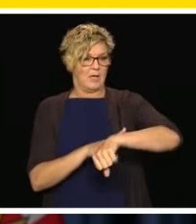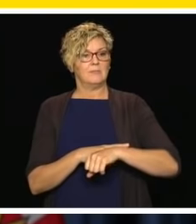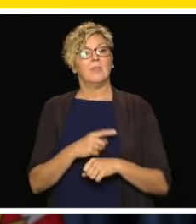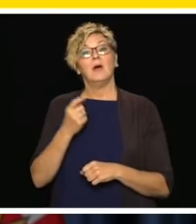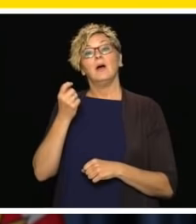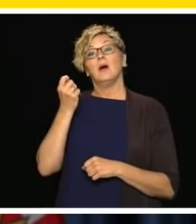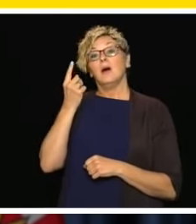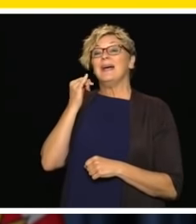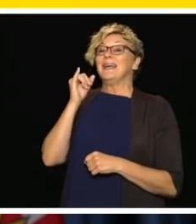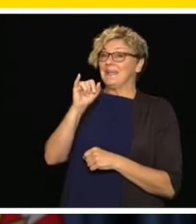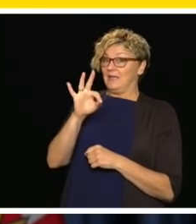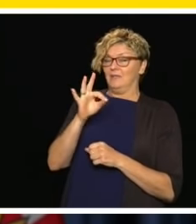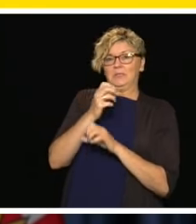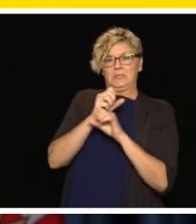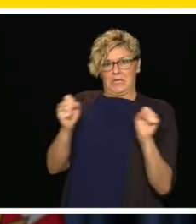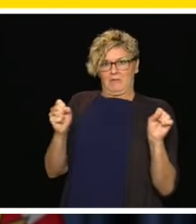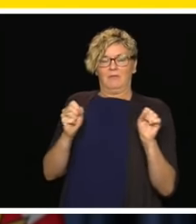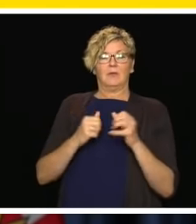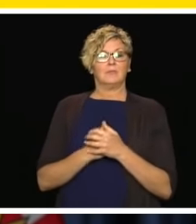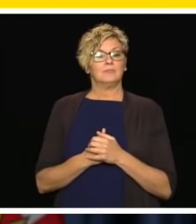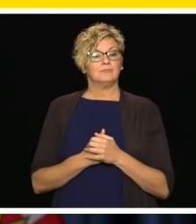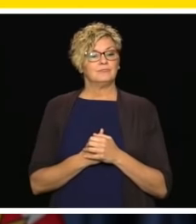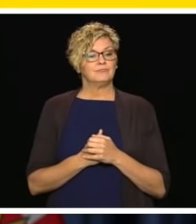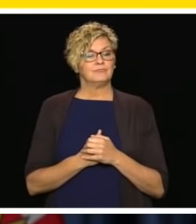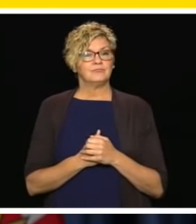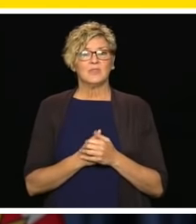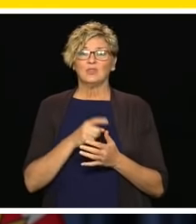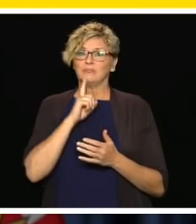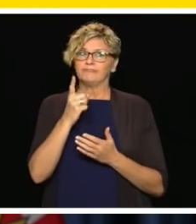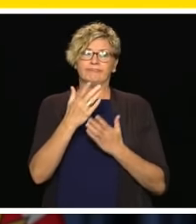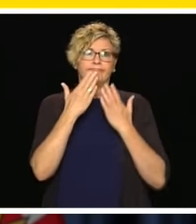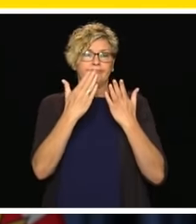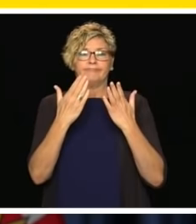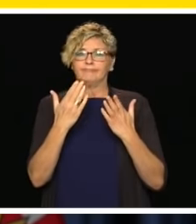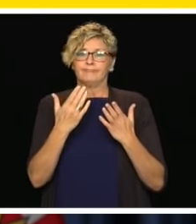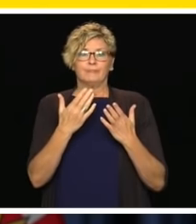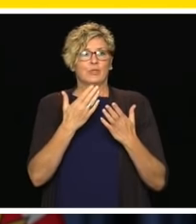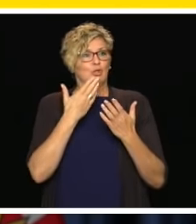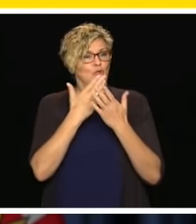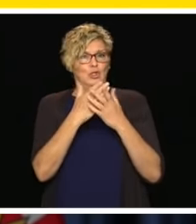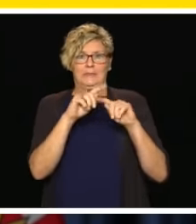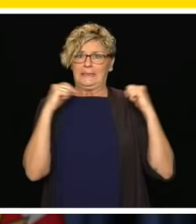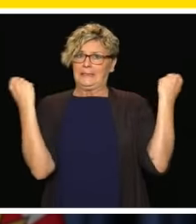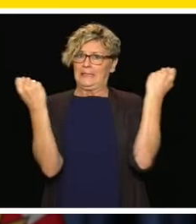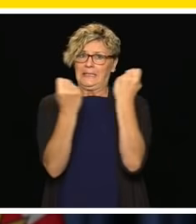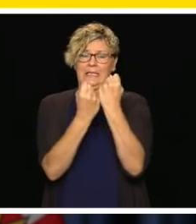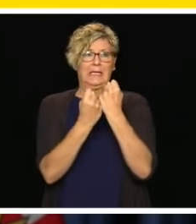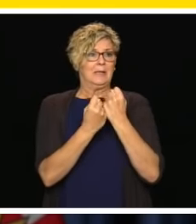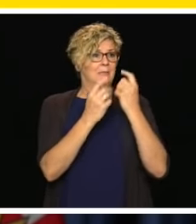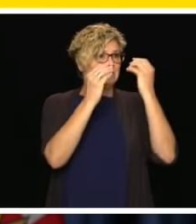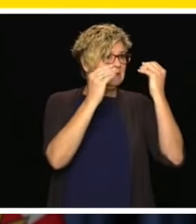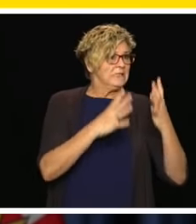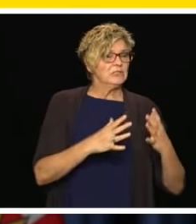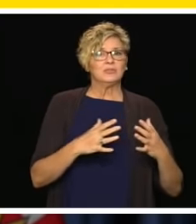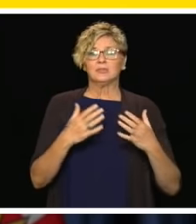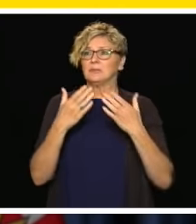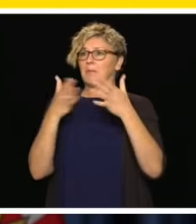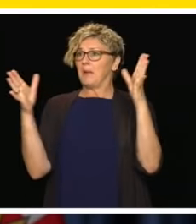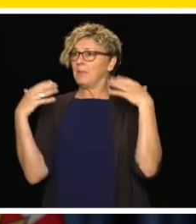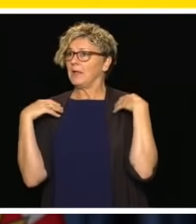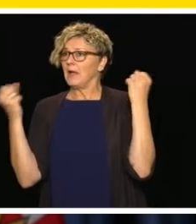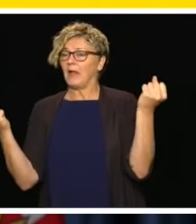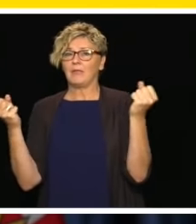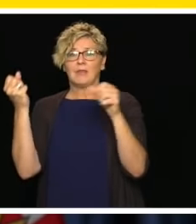grateful that here in BC we have an exceptional team of dedicated professionals supporting BC students during these very challenging times.